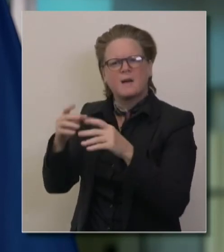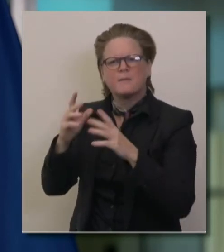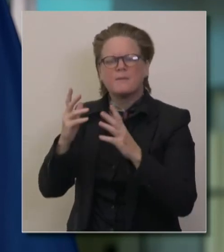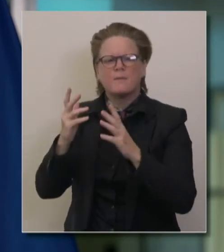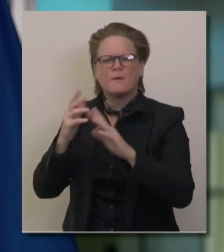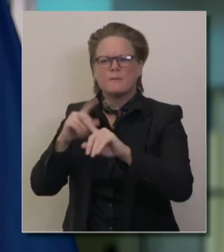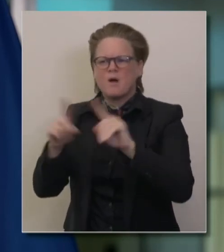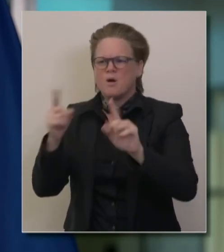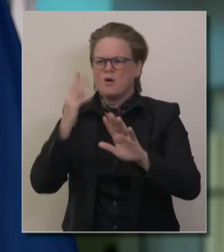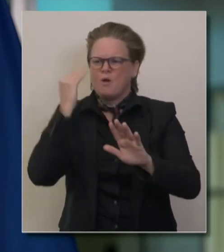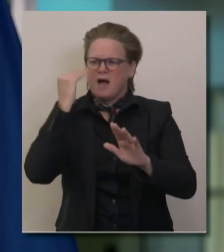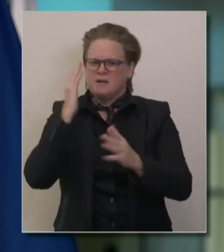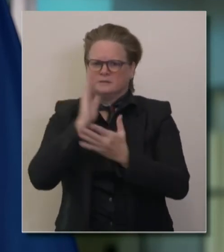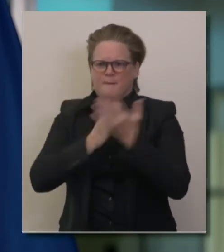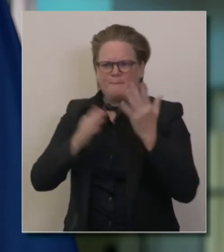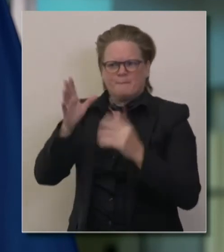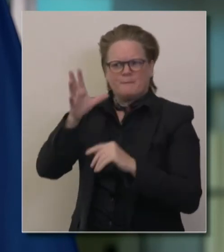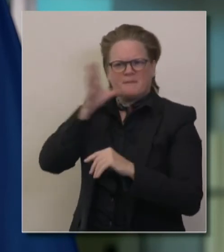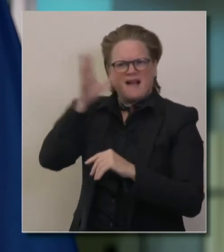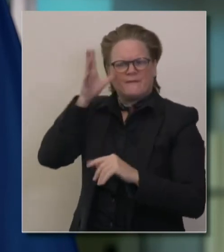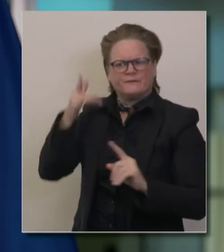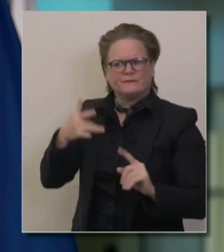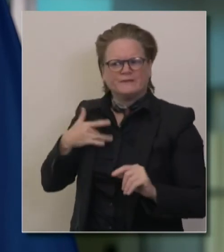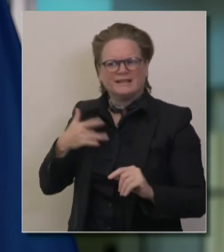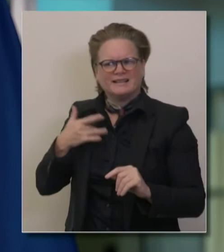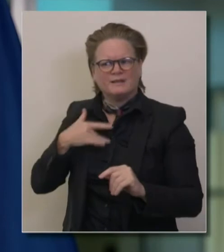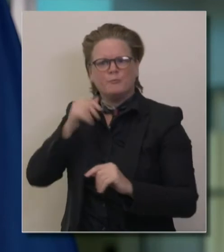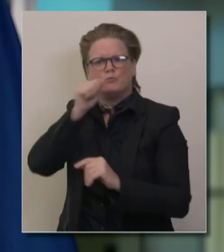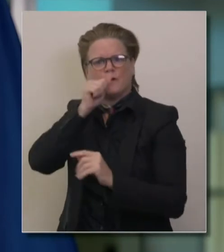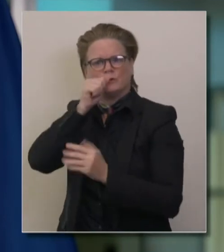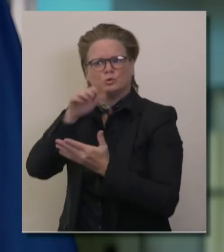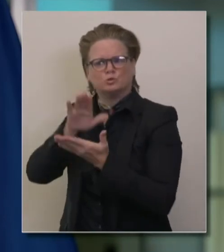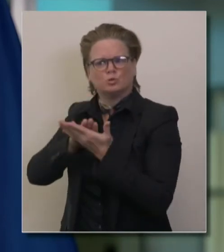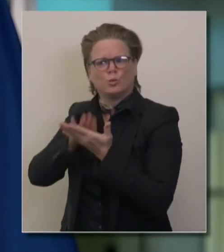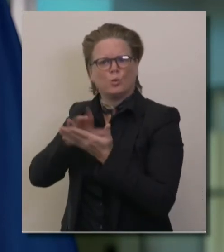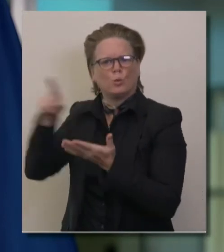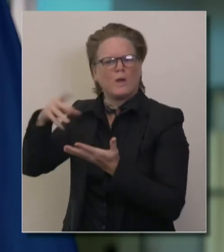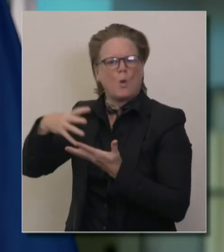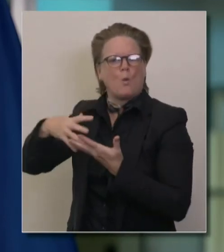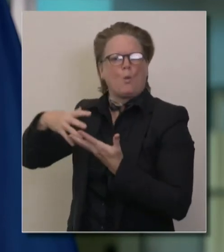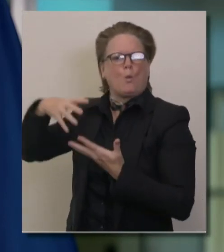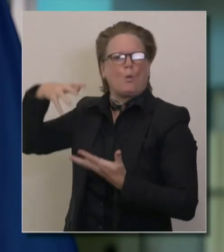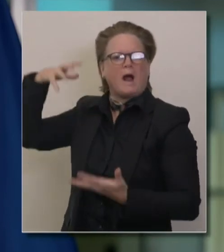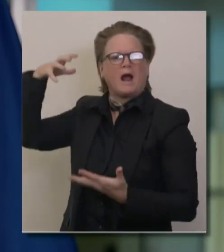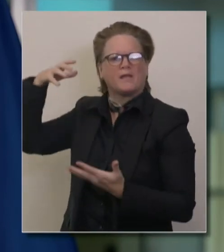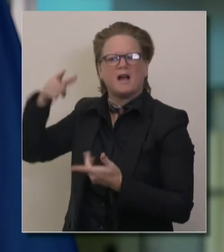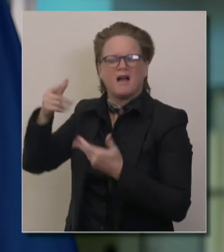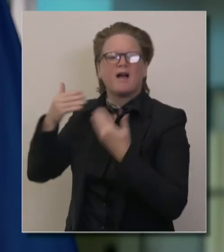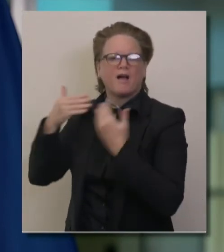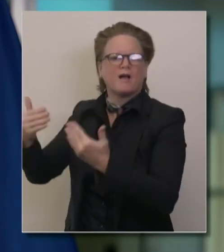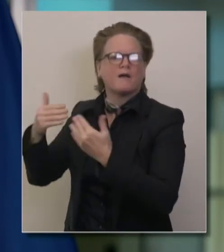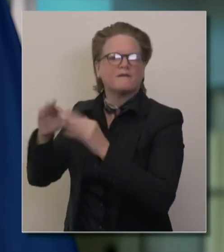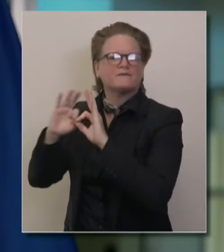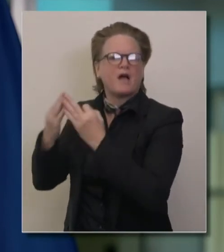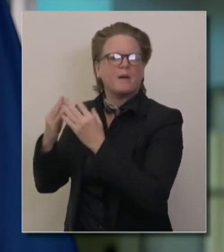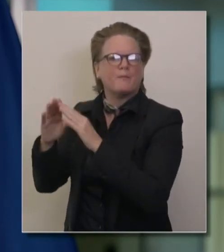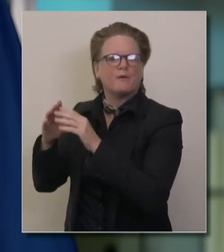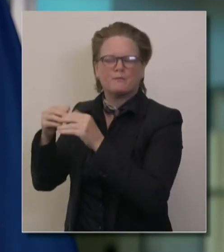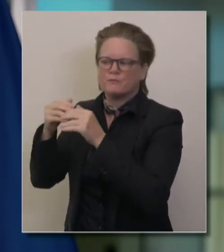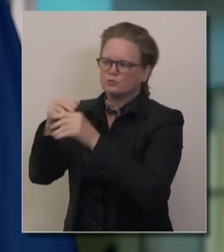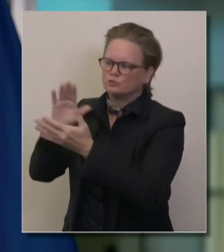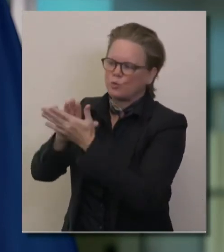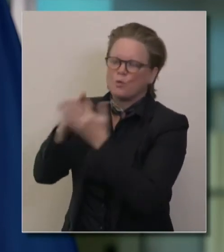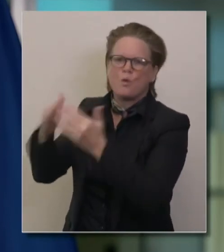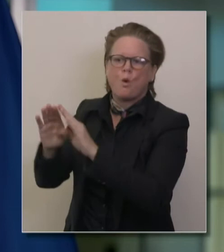feel that private schools for wealthy families get to stay open and that public schools do not